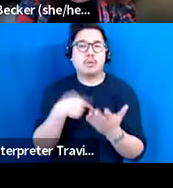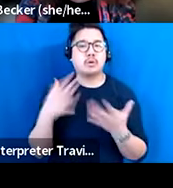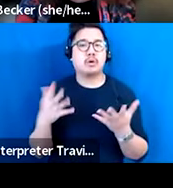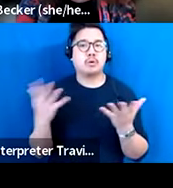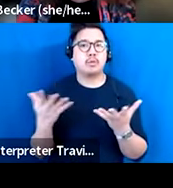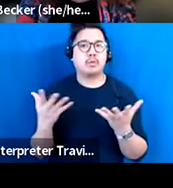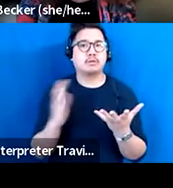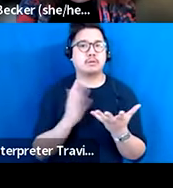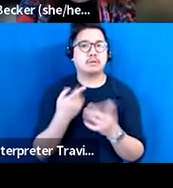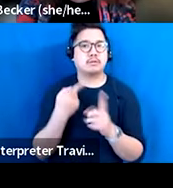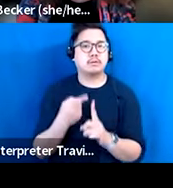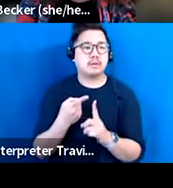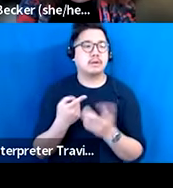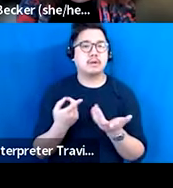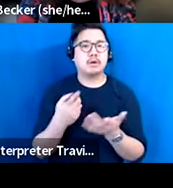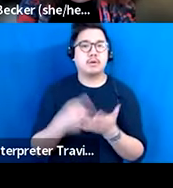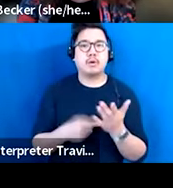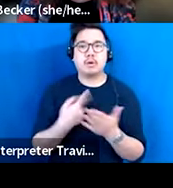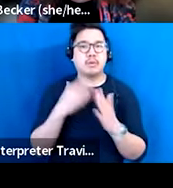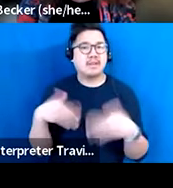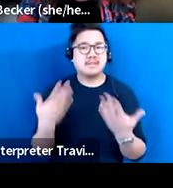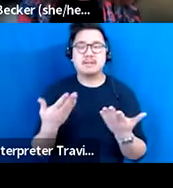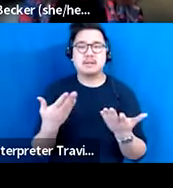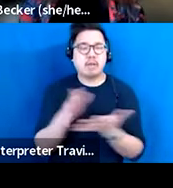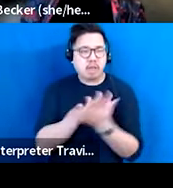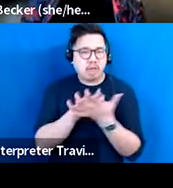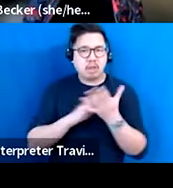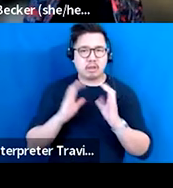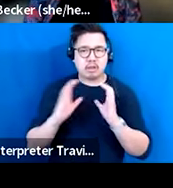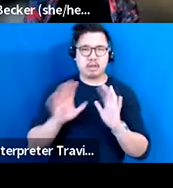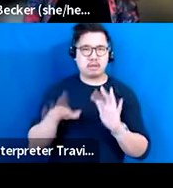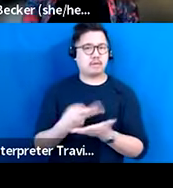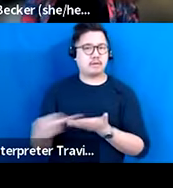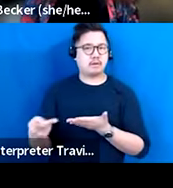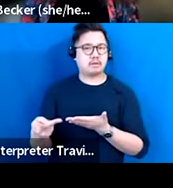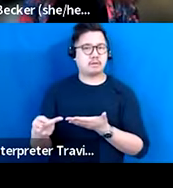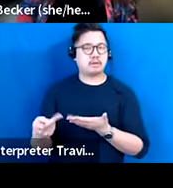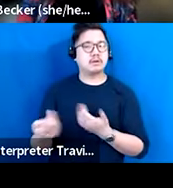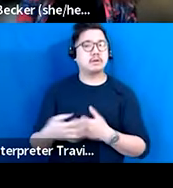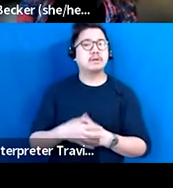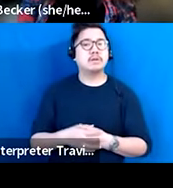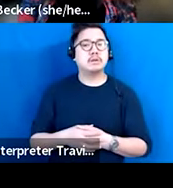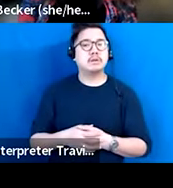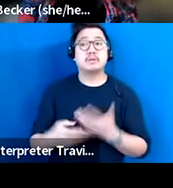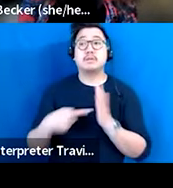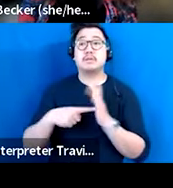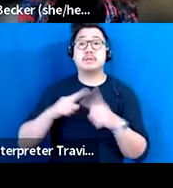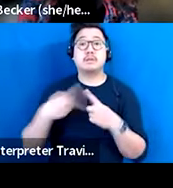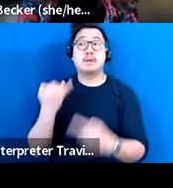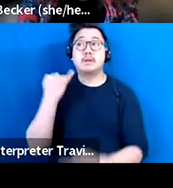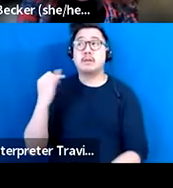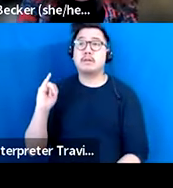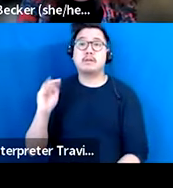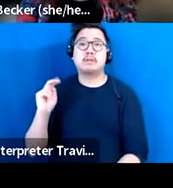action on, and then what we offer has not been clear. And I think maybe that's, when I think about the infrastructure investments,